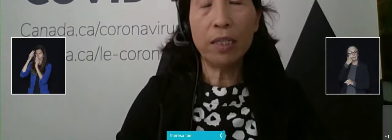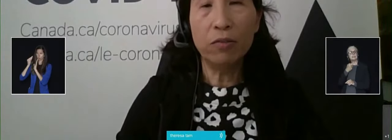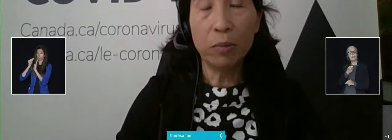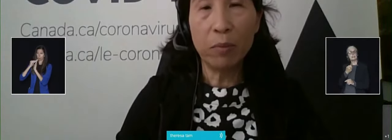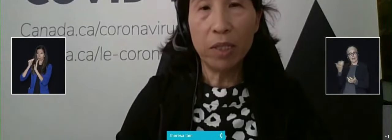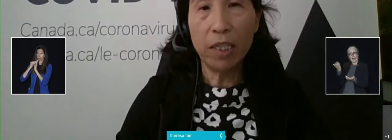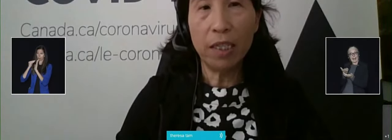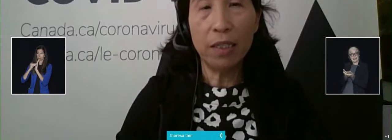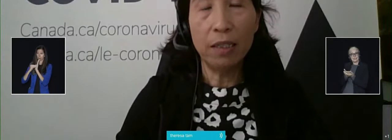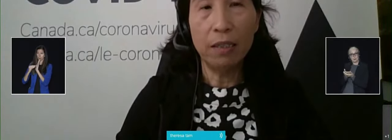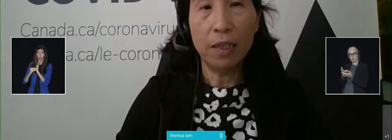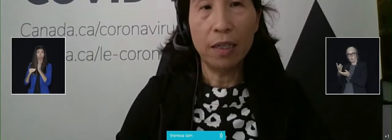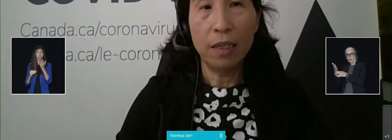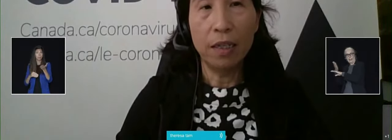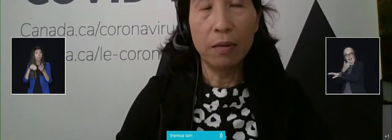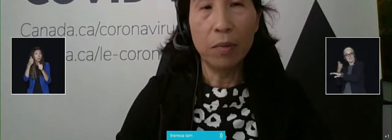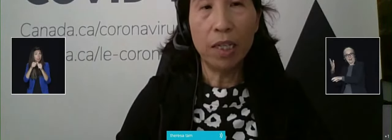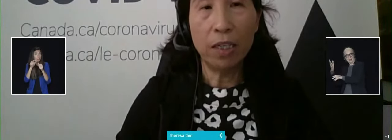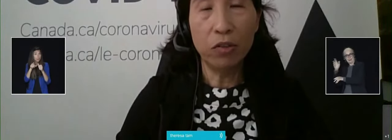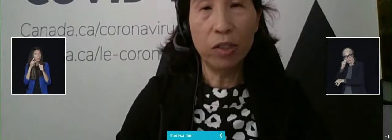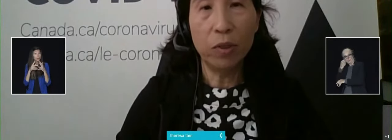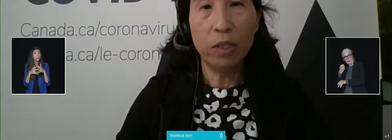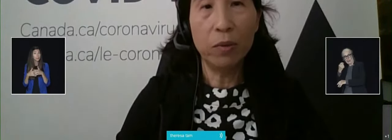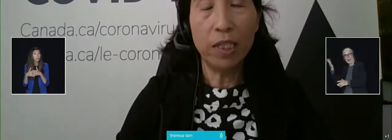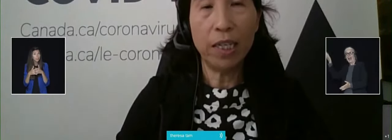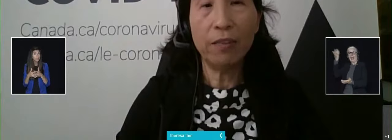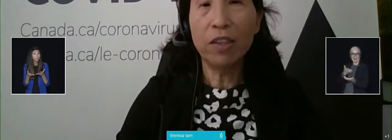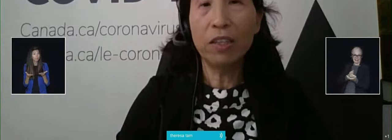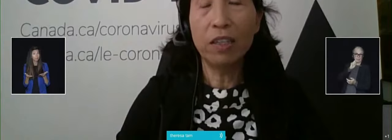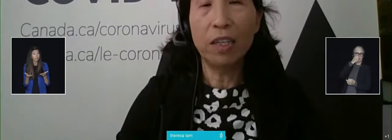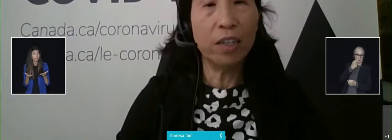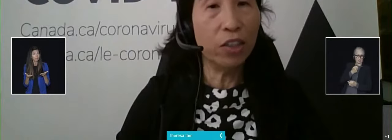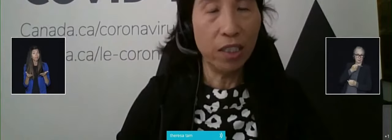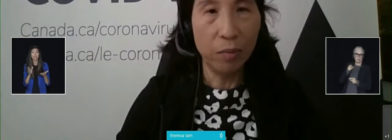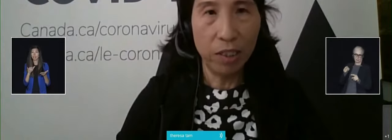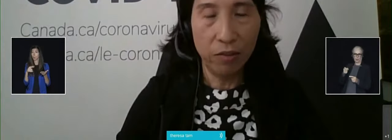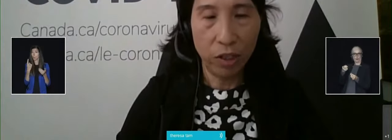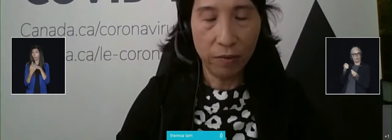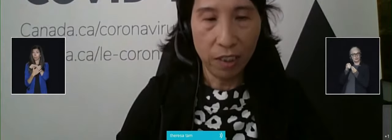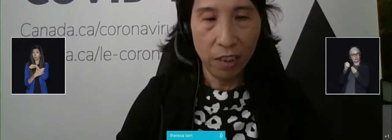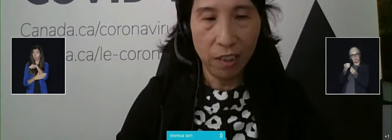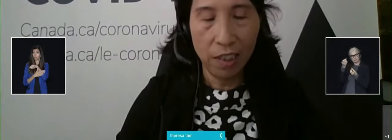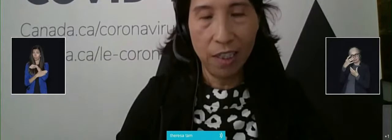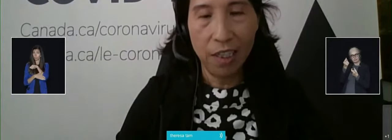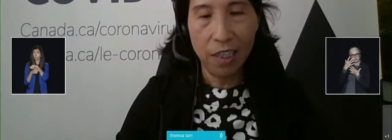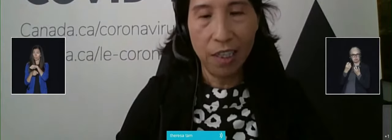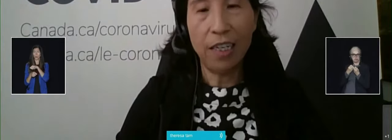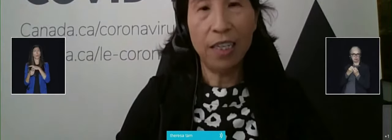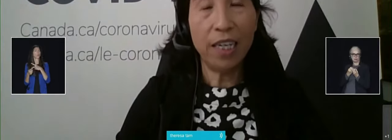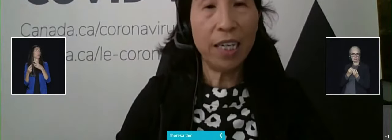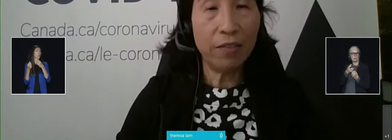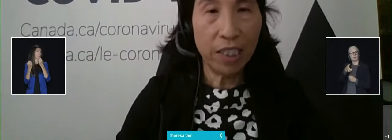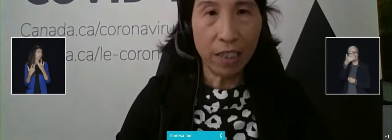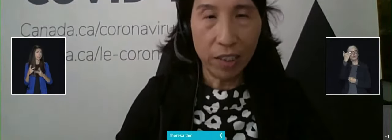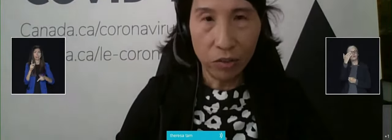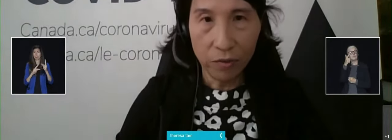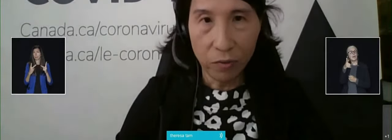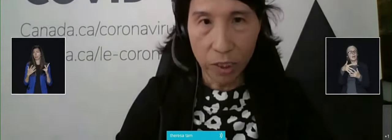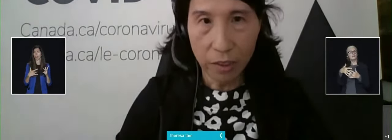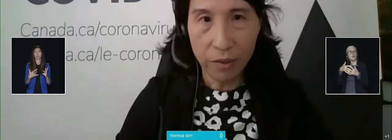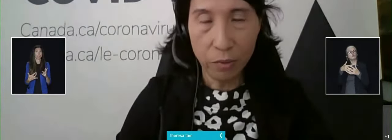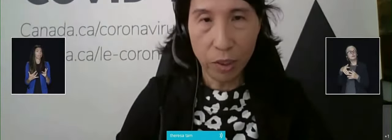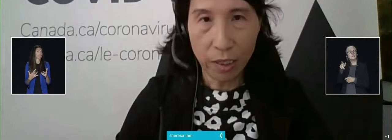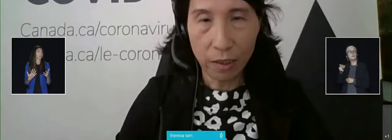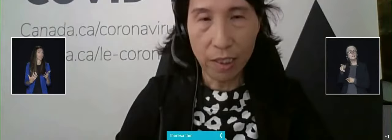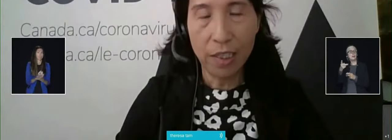the U.S., remember, is the country where we have the largest numbers of travelers. And they have a delta